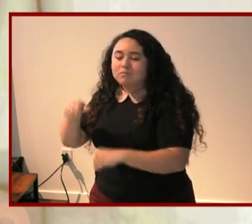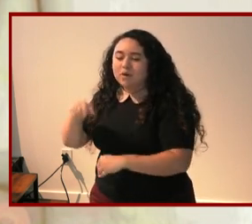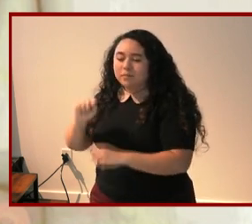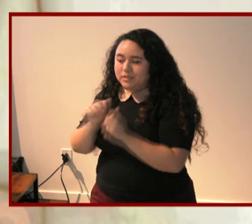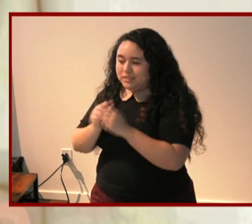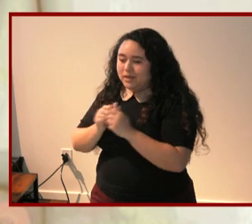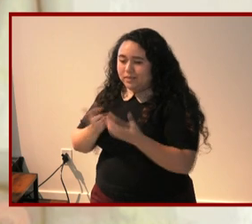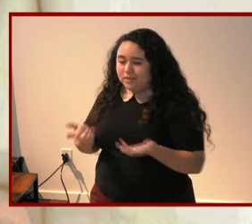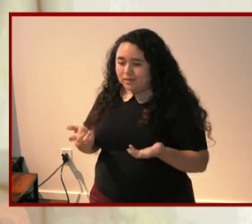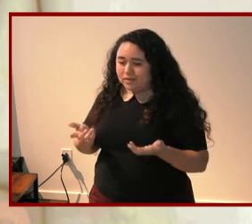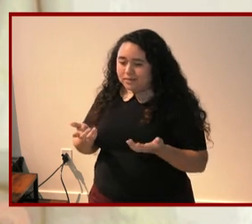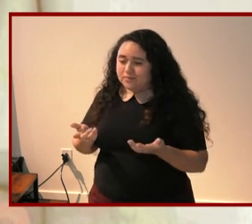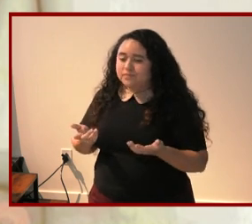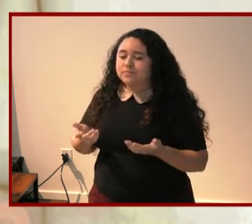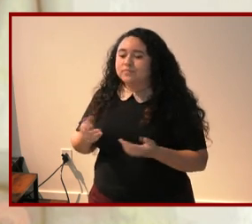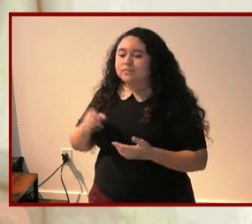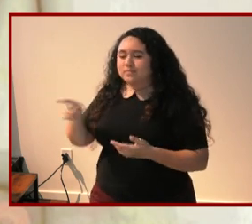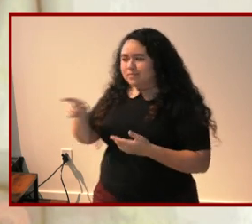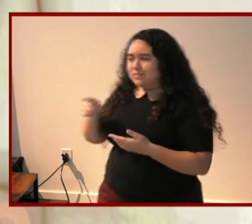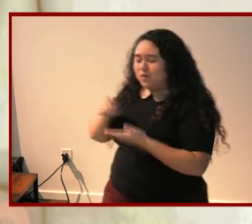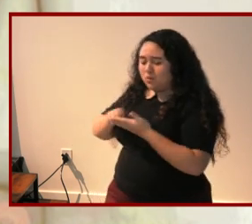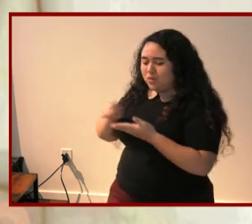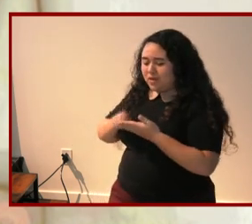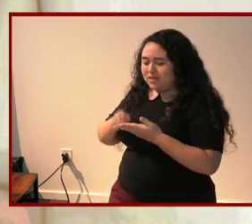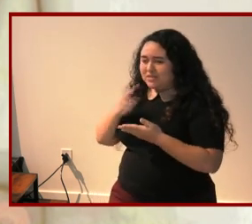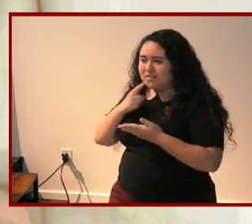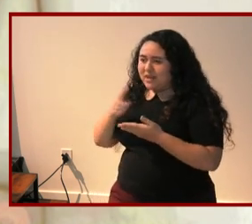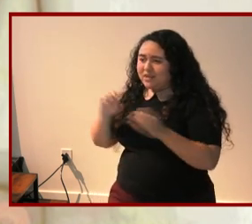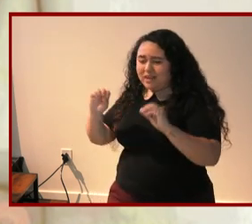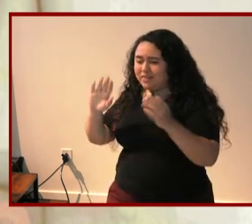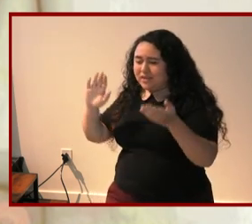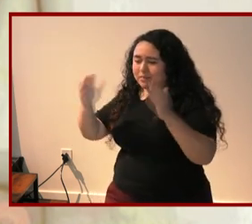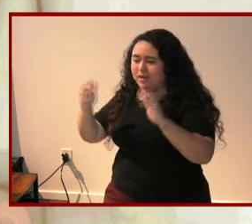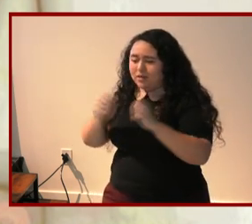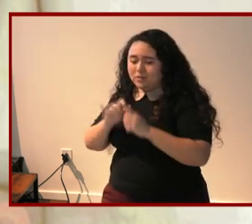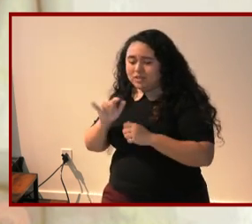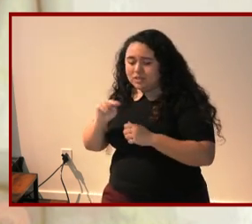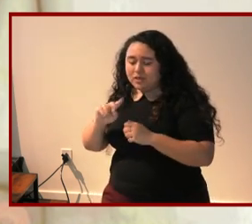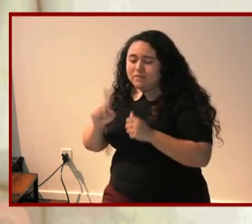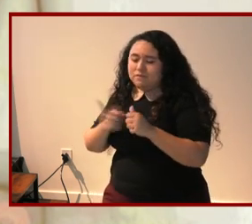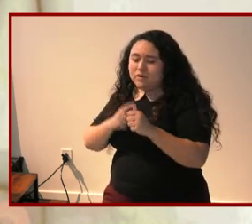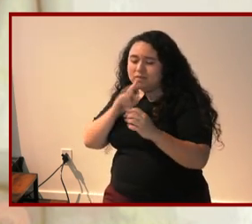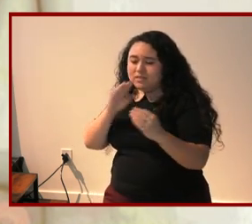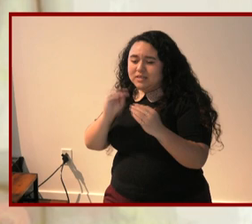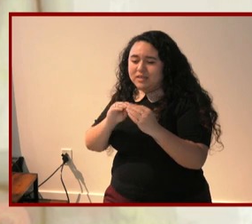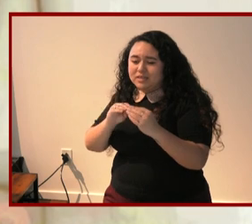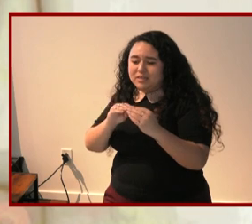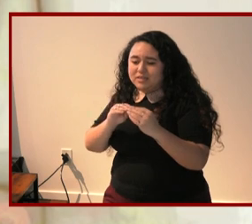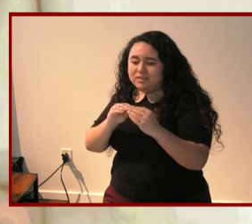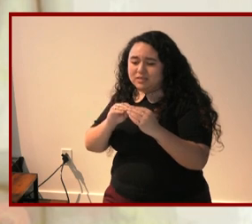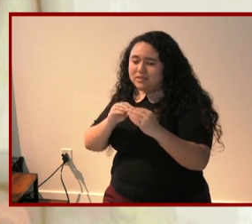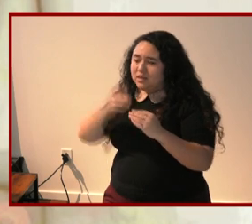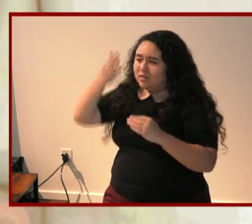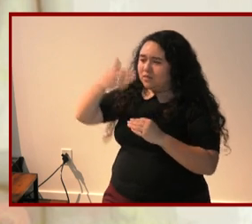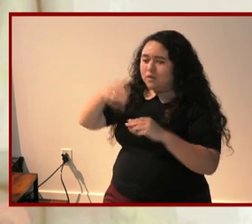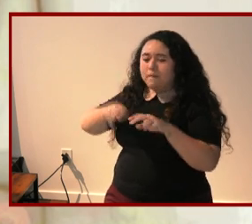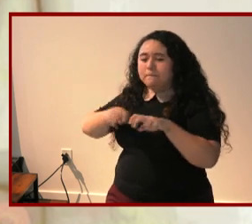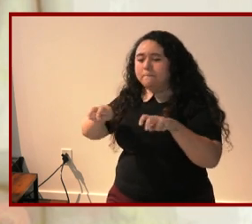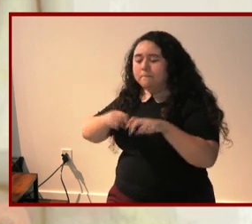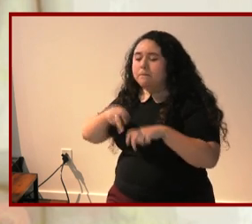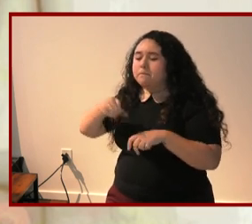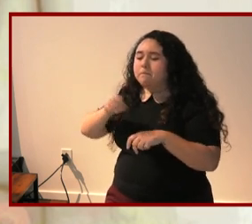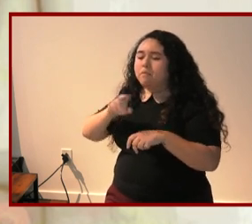together doherty writes that nothing compared with jillian's first kiss under the porch light it was quote